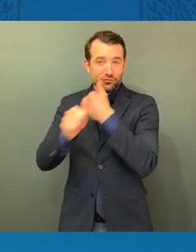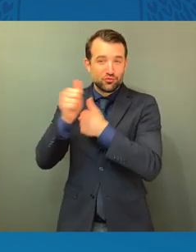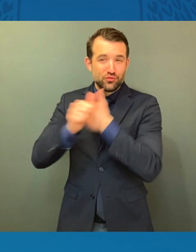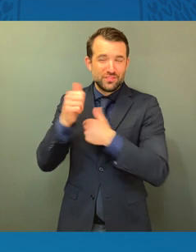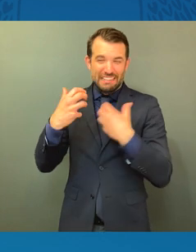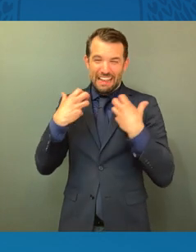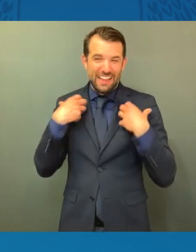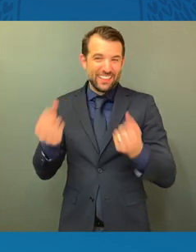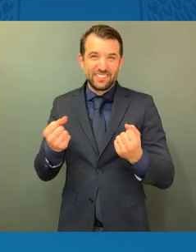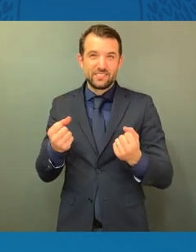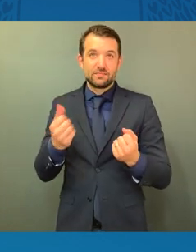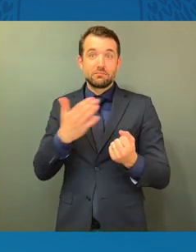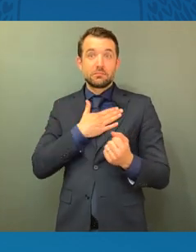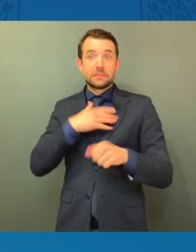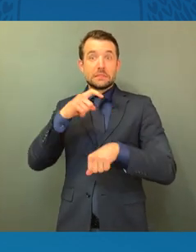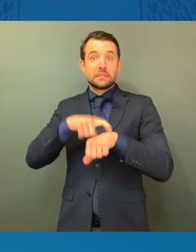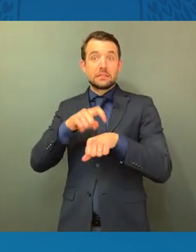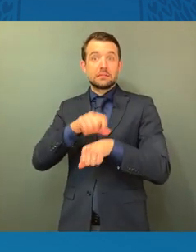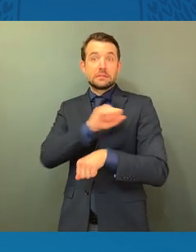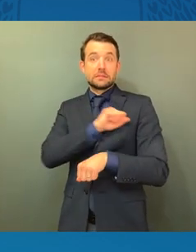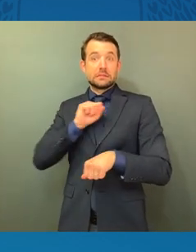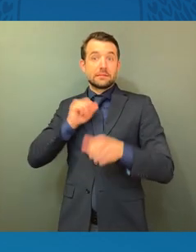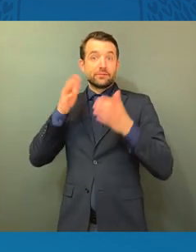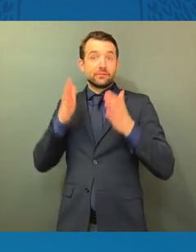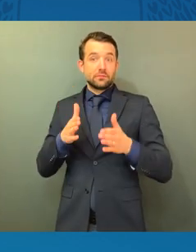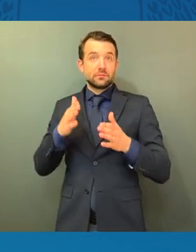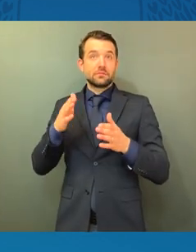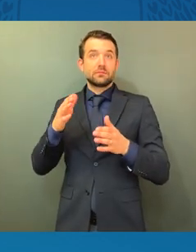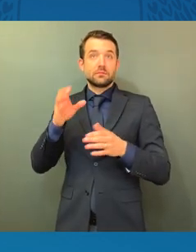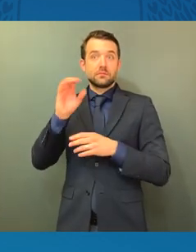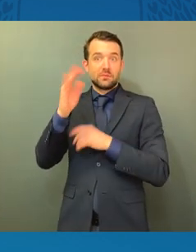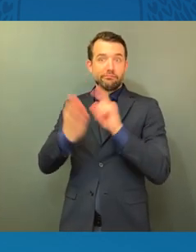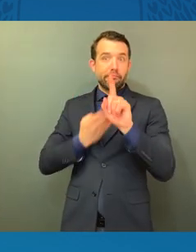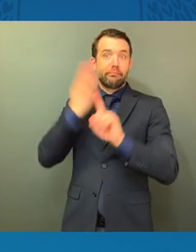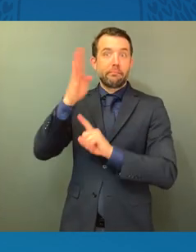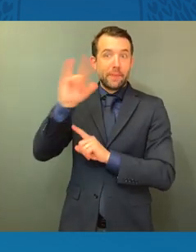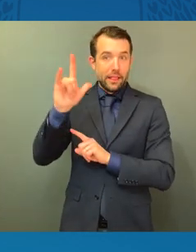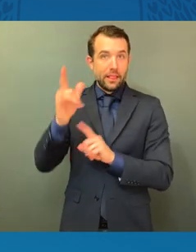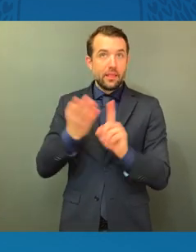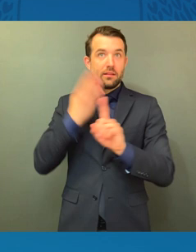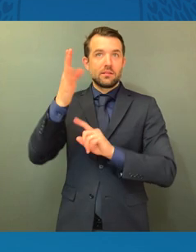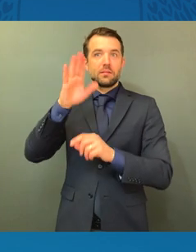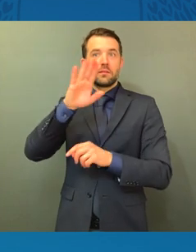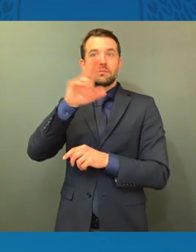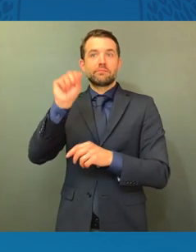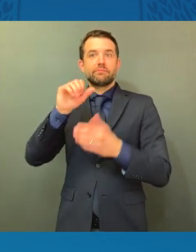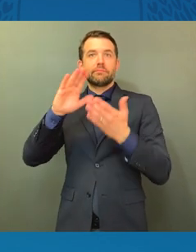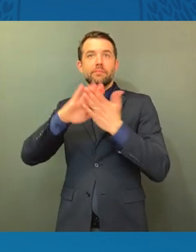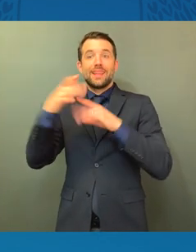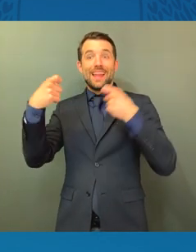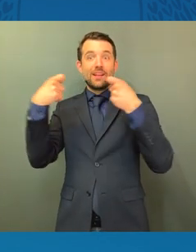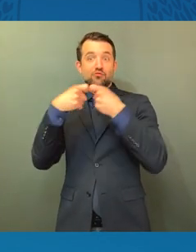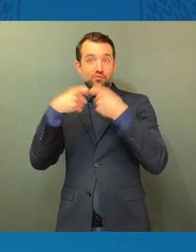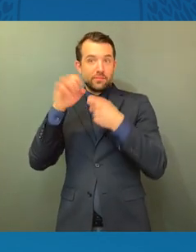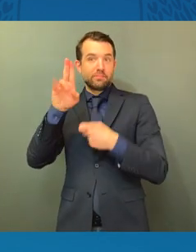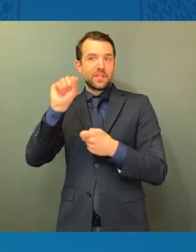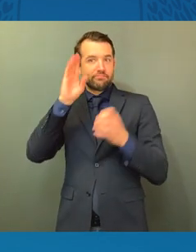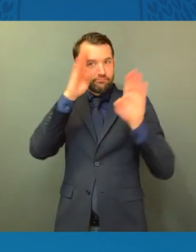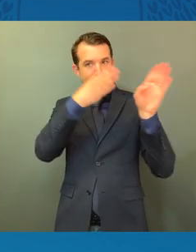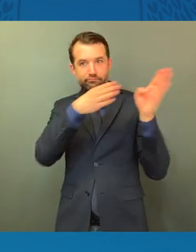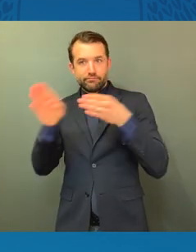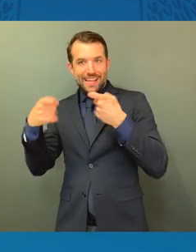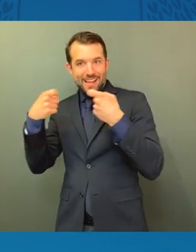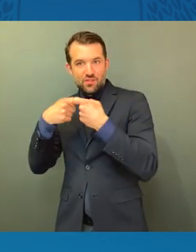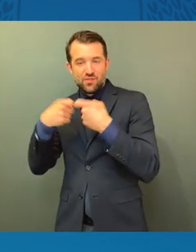I introduced the first bill to electrify our nation's school buses. And I'm proud that the bipartisan infrastructure law invest $5